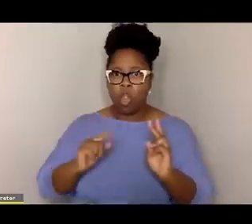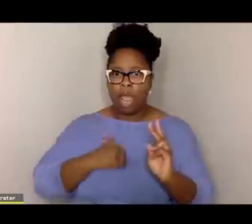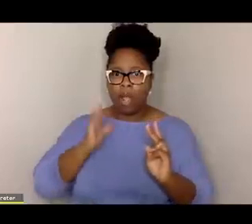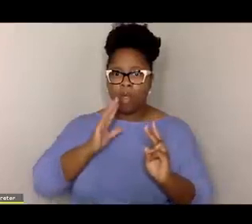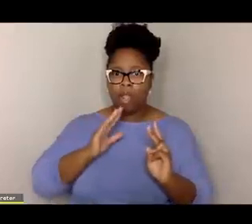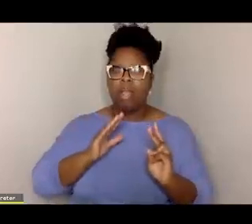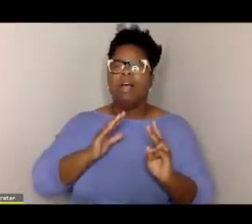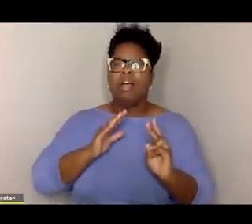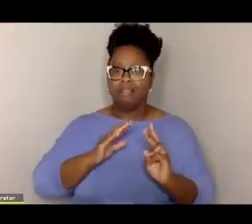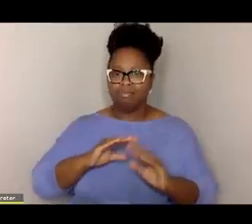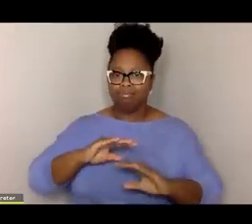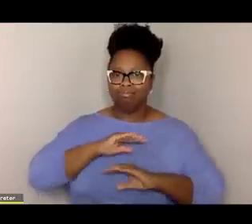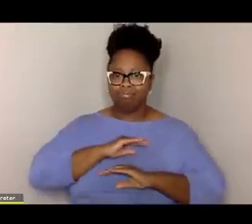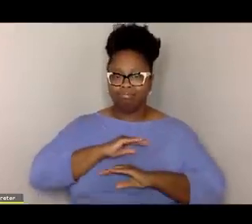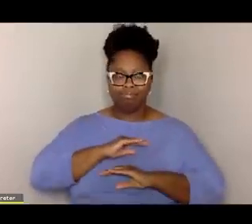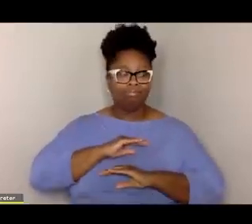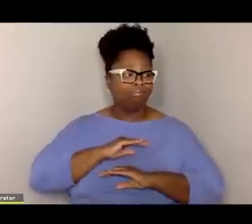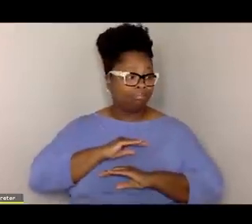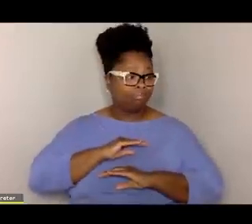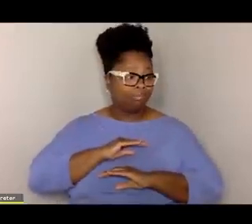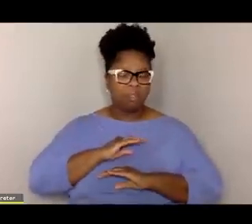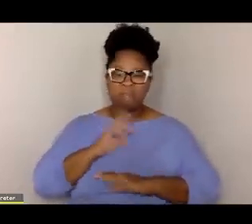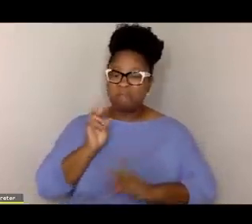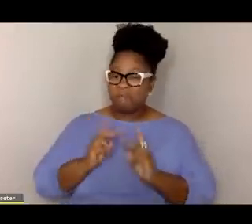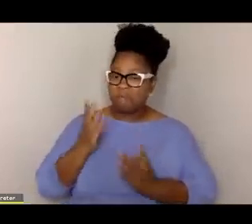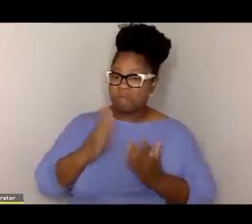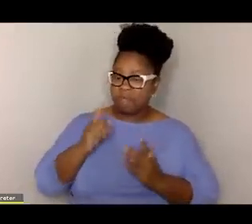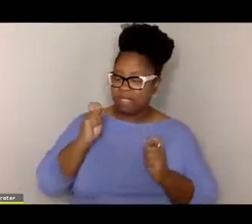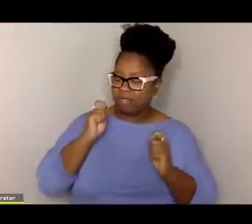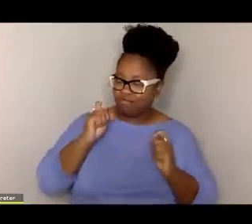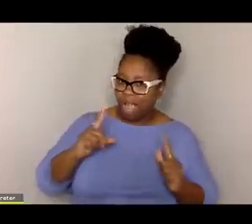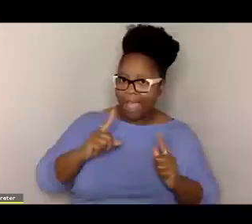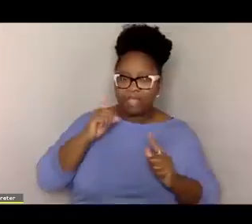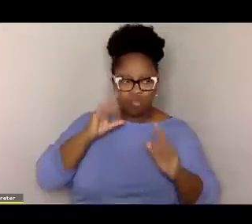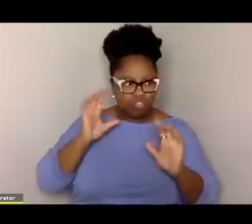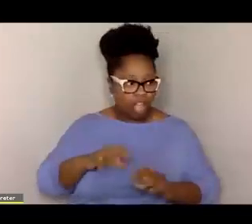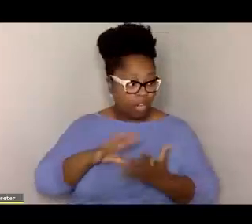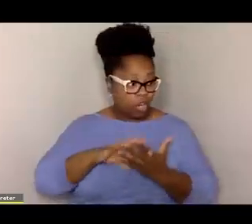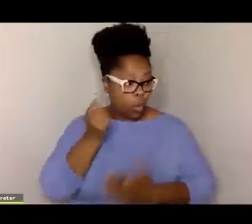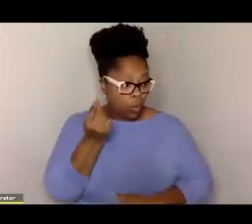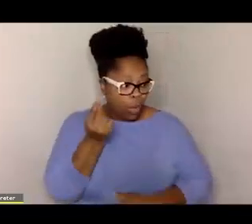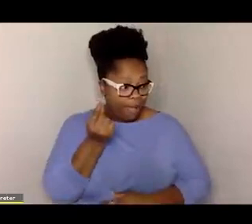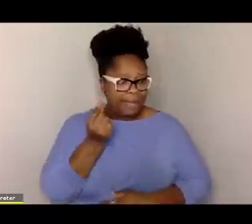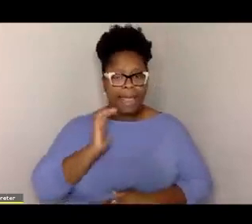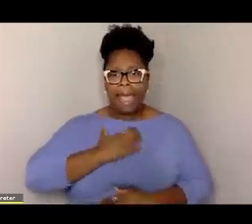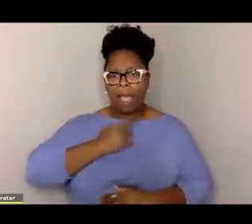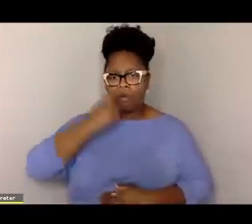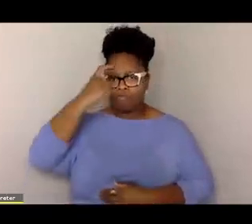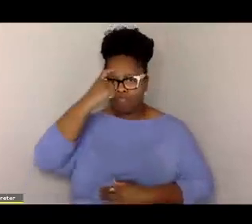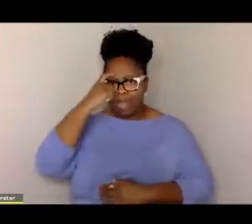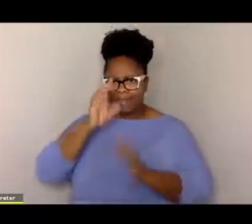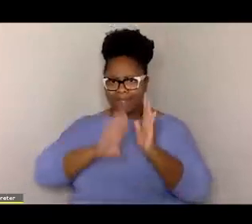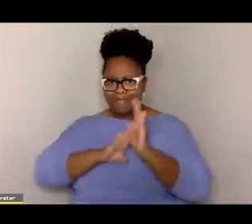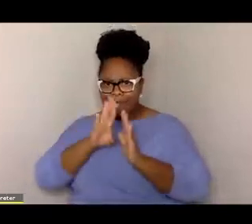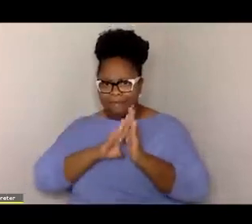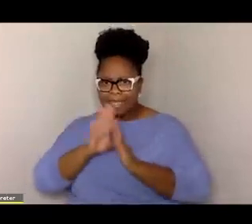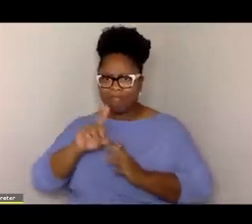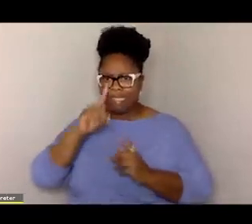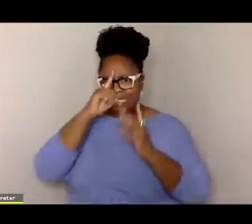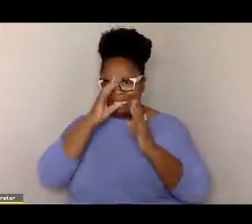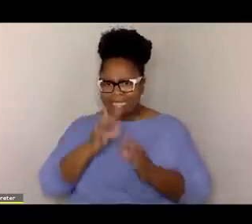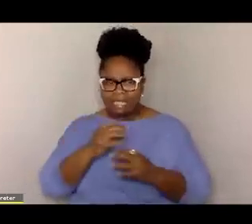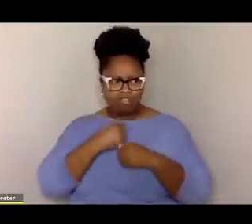so satisfied. People may be surprised or even shocked to learn that our brain development